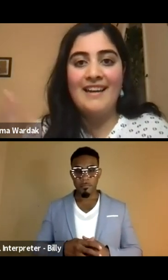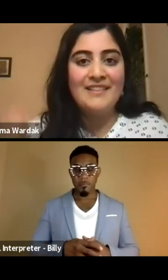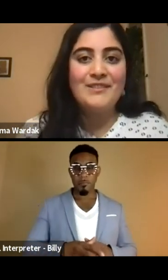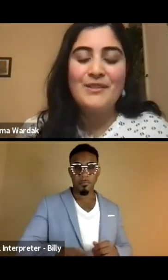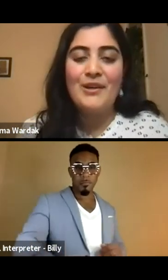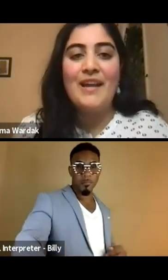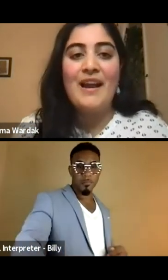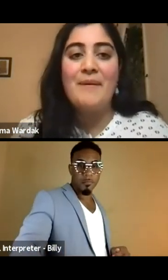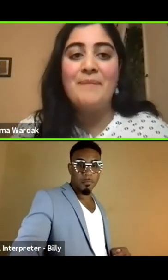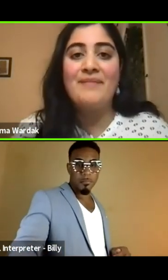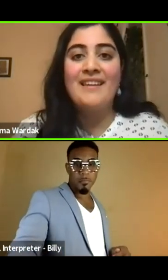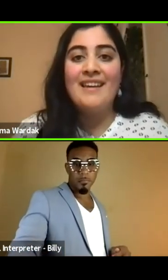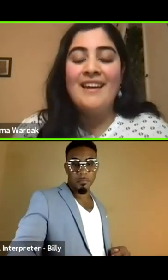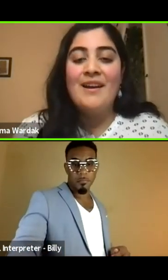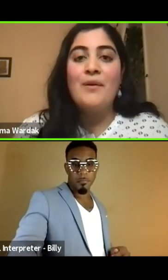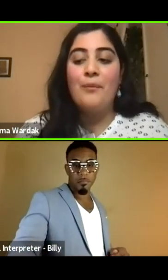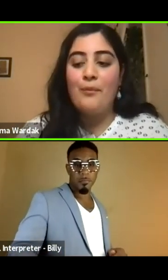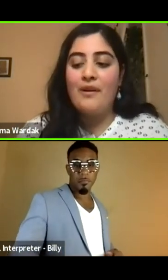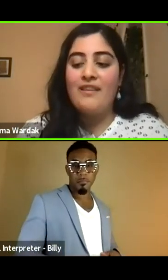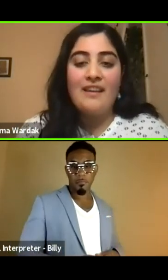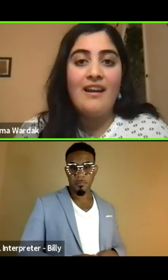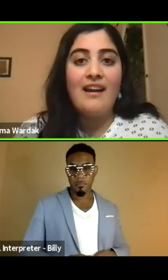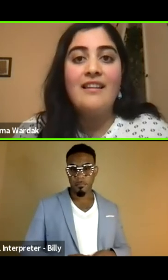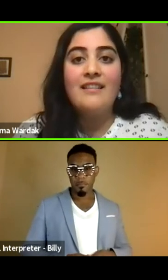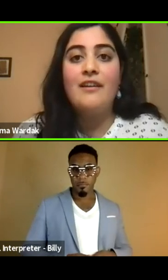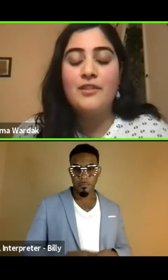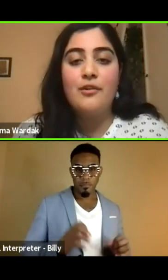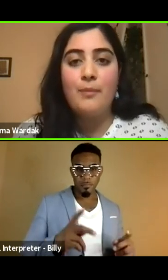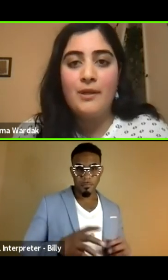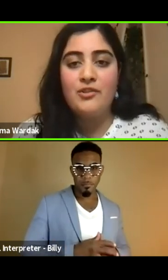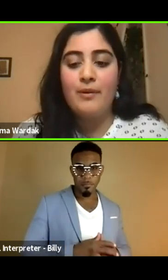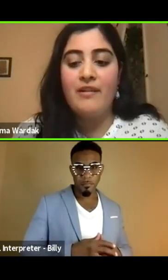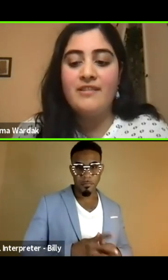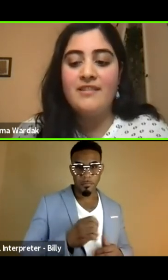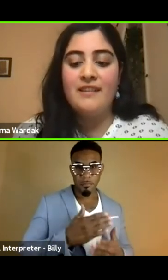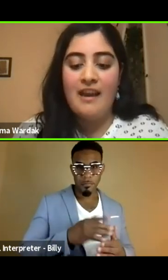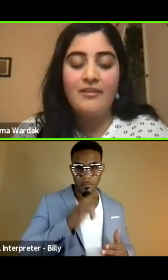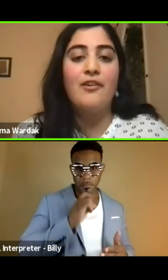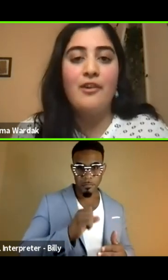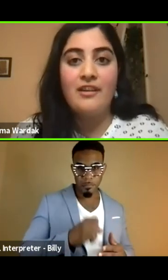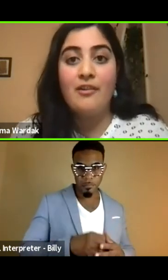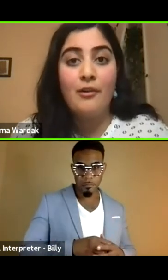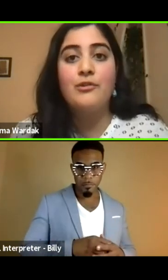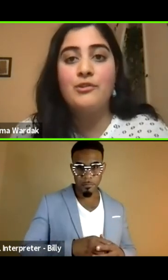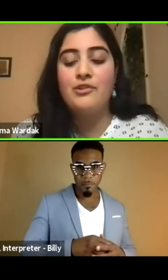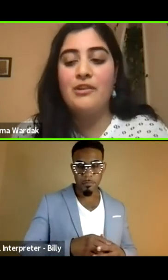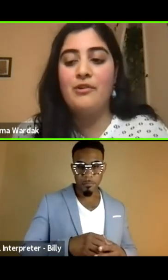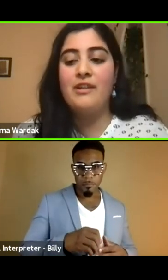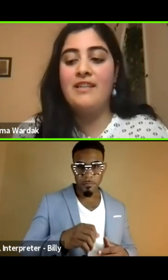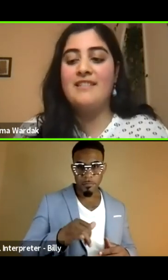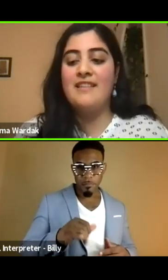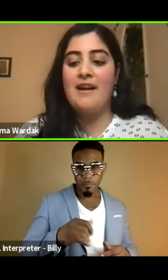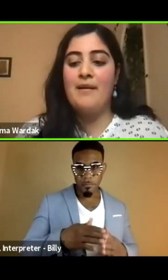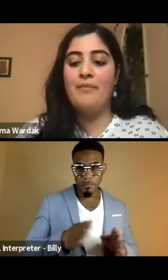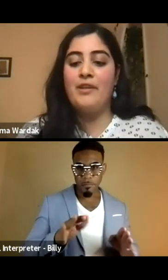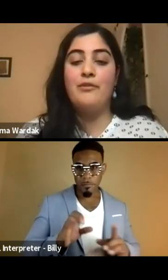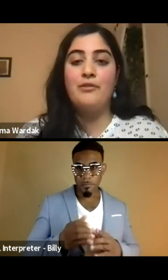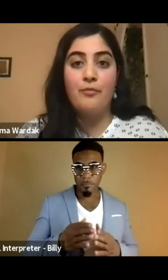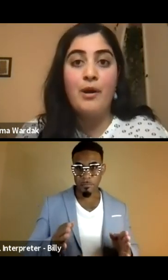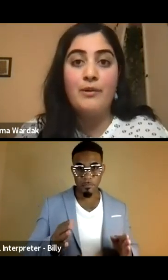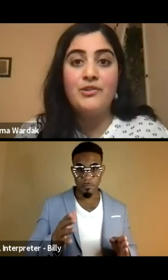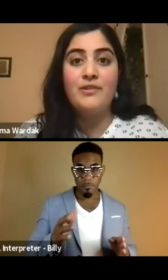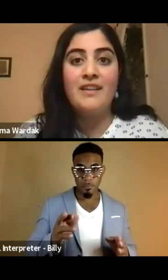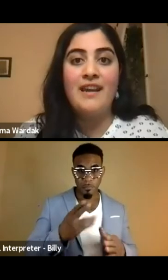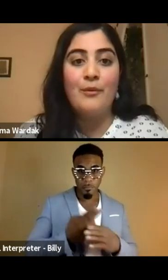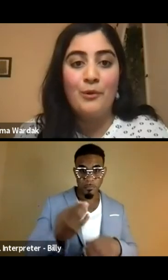I, I can, um, one thing I, I love so much about Afghan art and our culture in general is, um, the